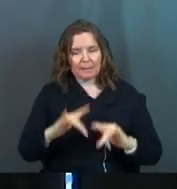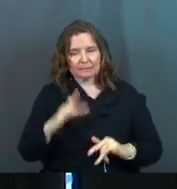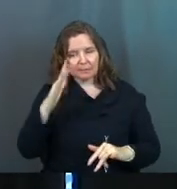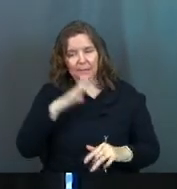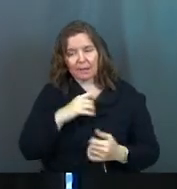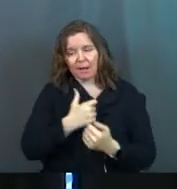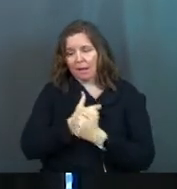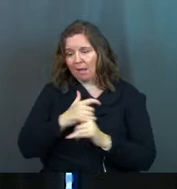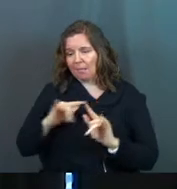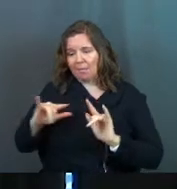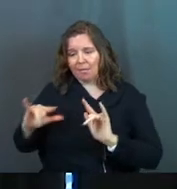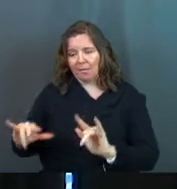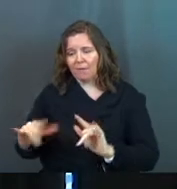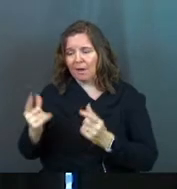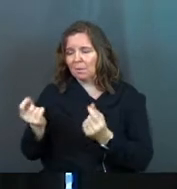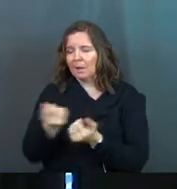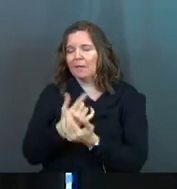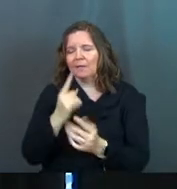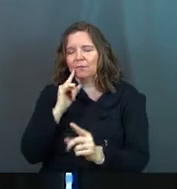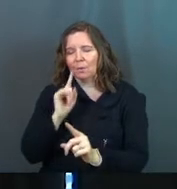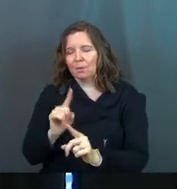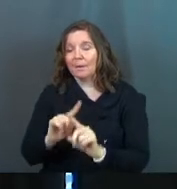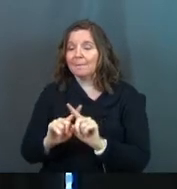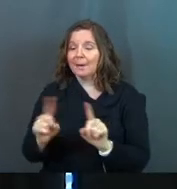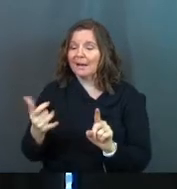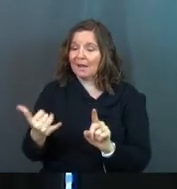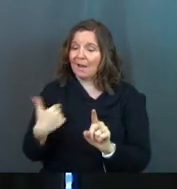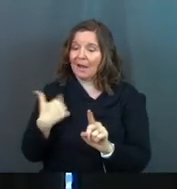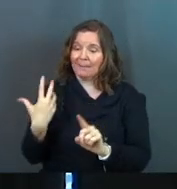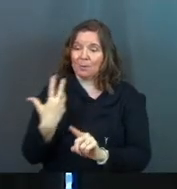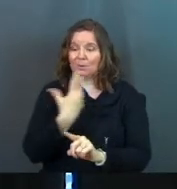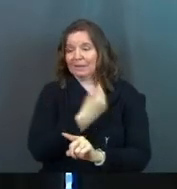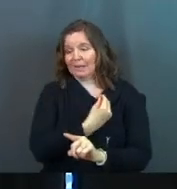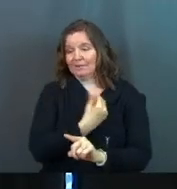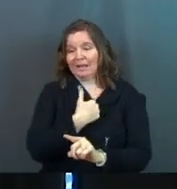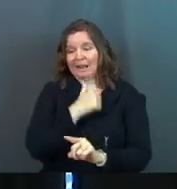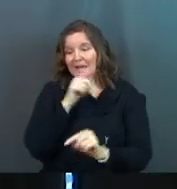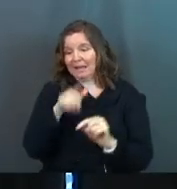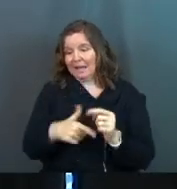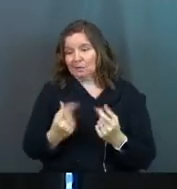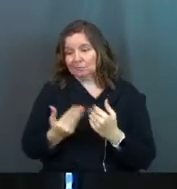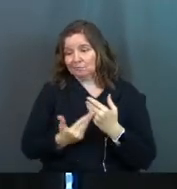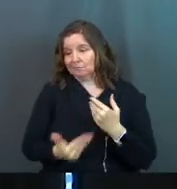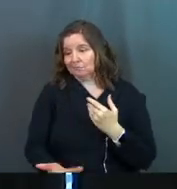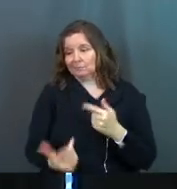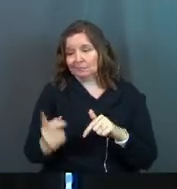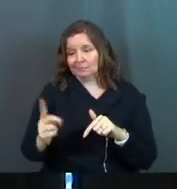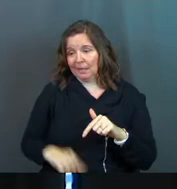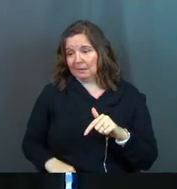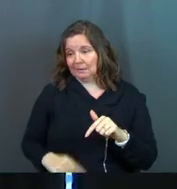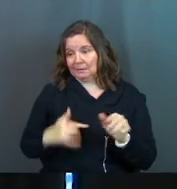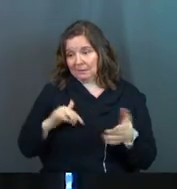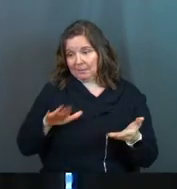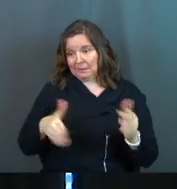and I love you very much and I would do anything for you. But I'm about to leave this world and I won't be able to do anything for you anymore.